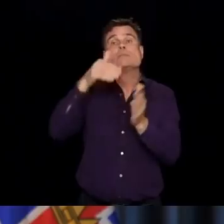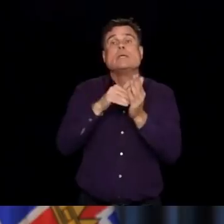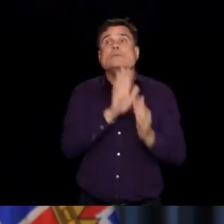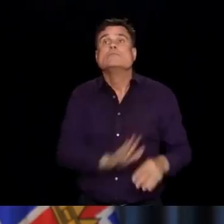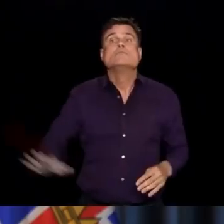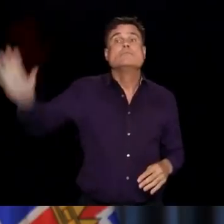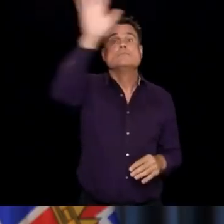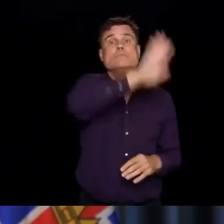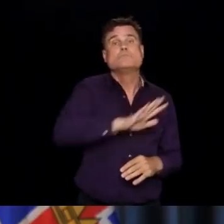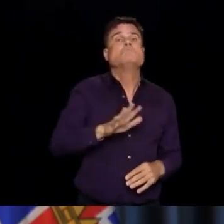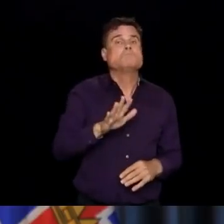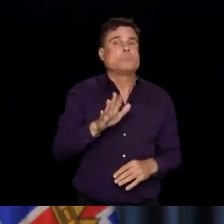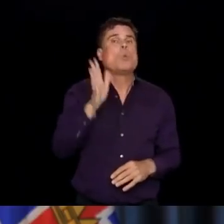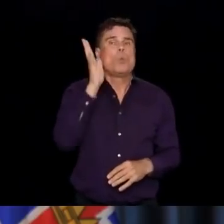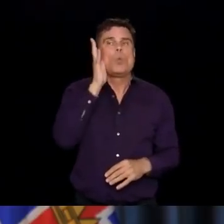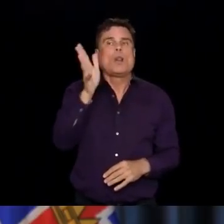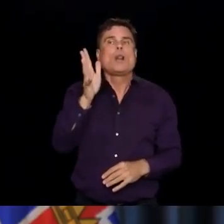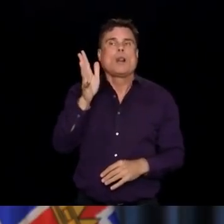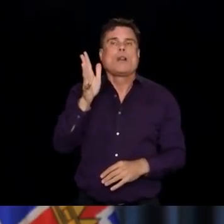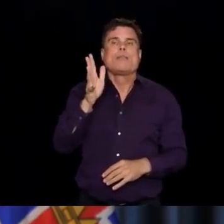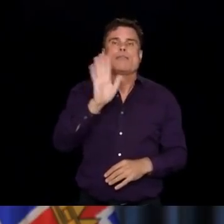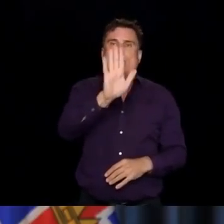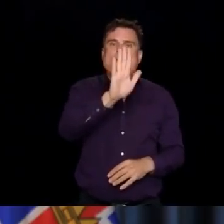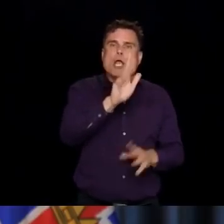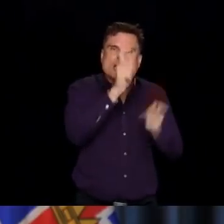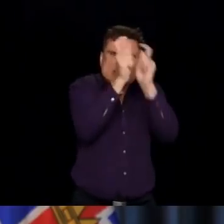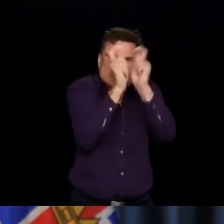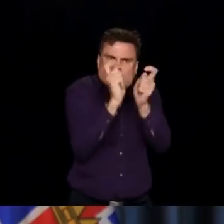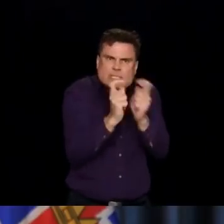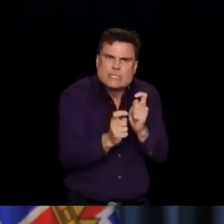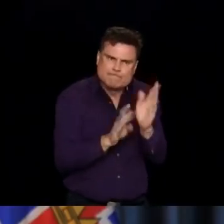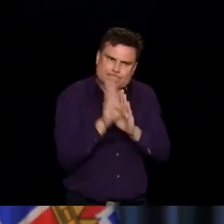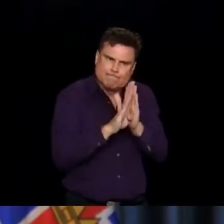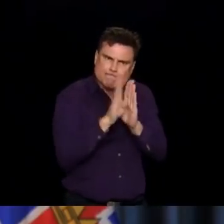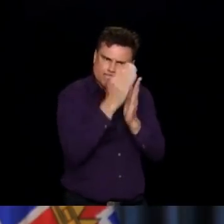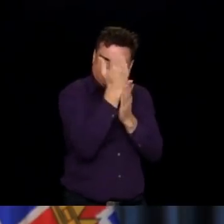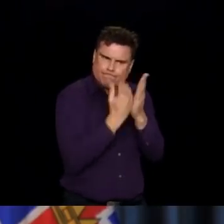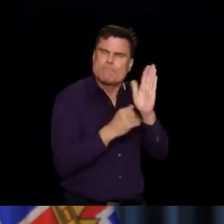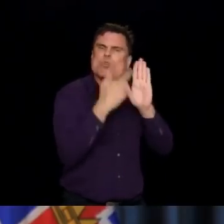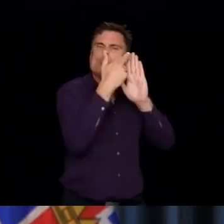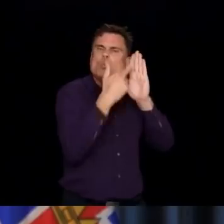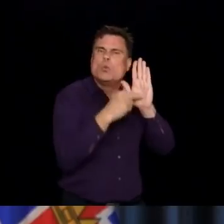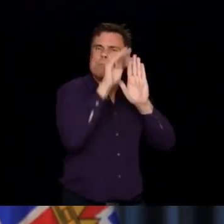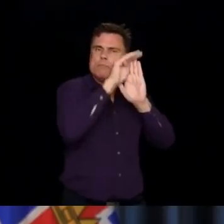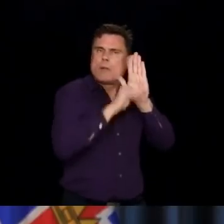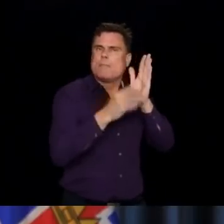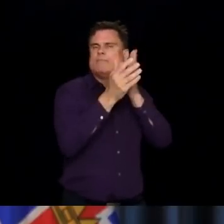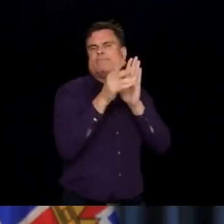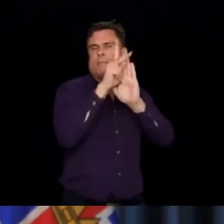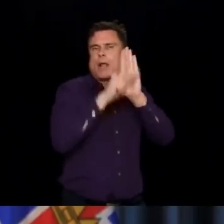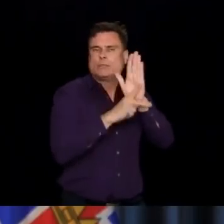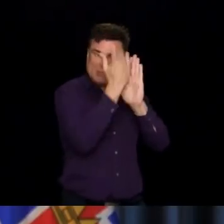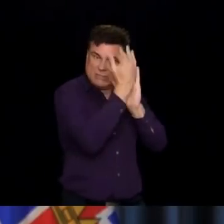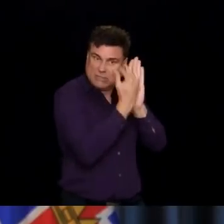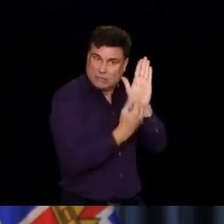submit their plans to health authorities this week and that social and family visitation for most of those